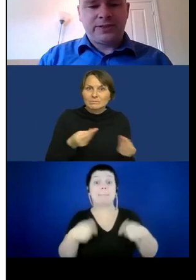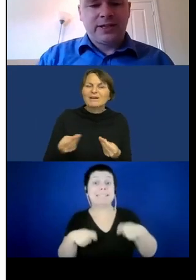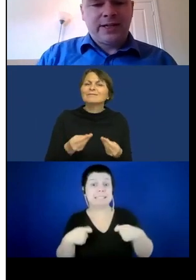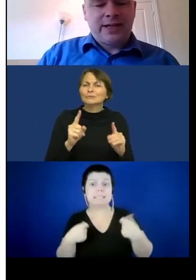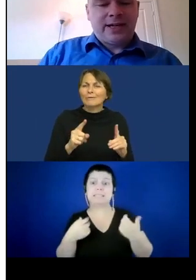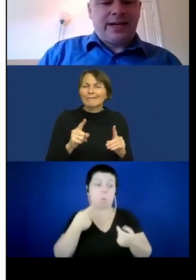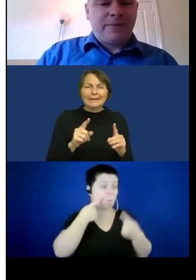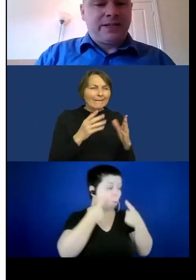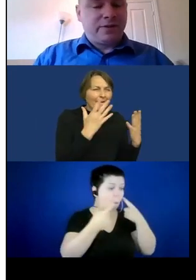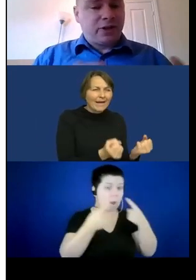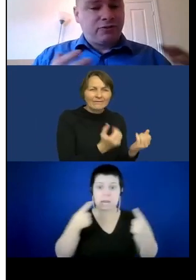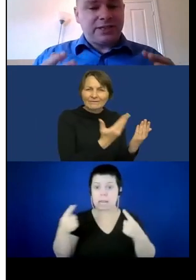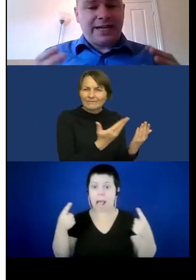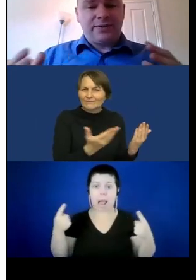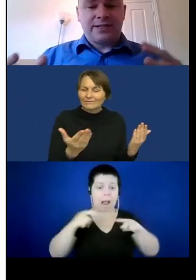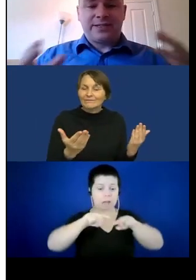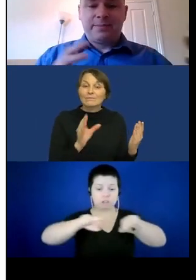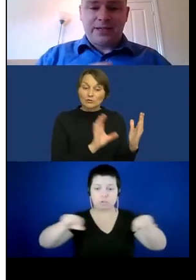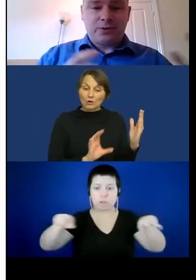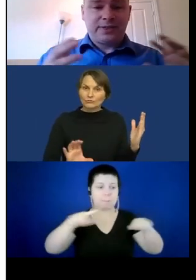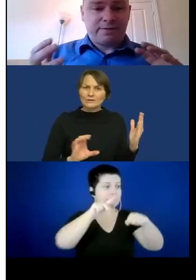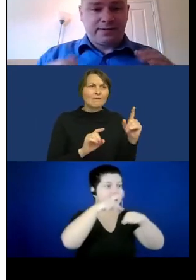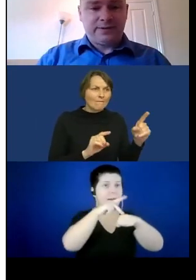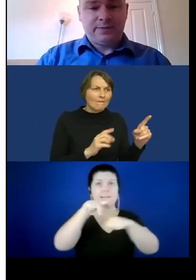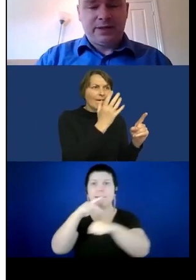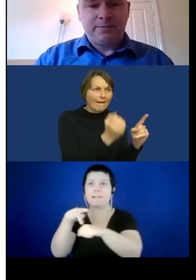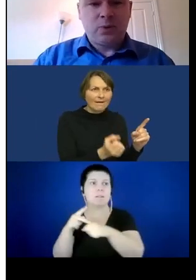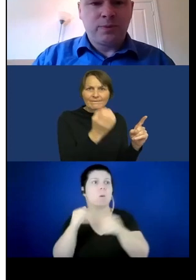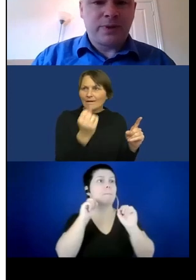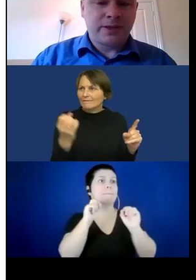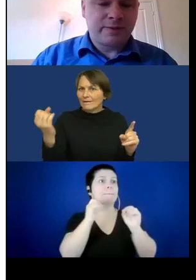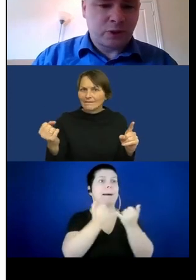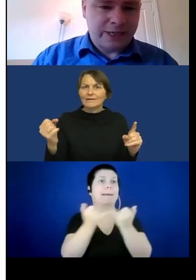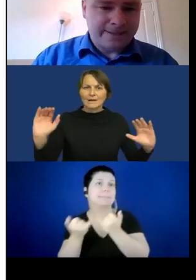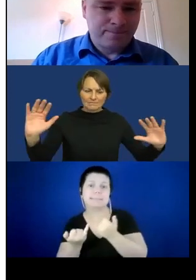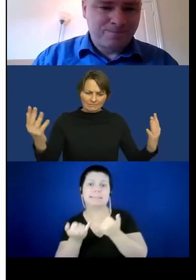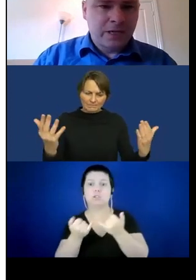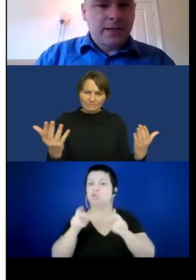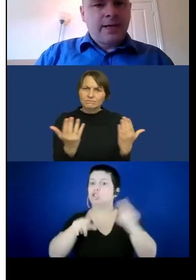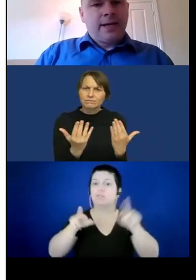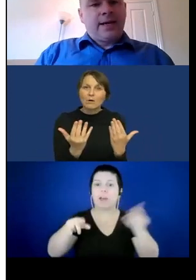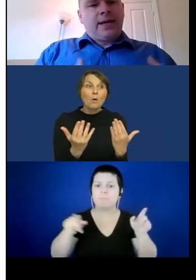approaches in different countries and how these are similar or different that have been an important part of the project.